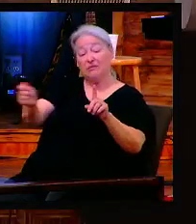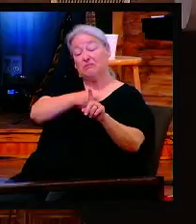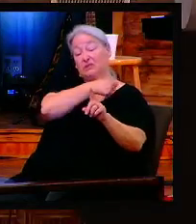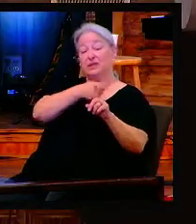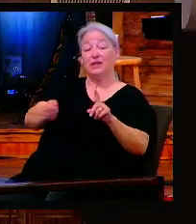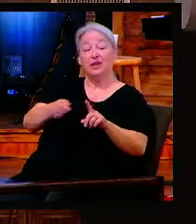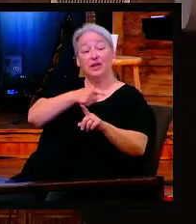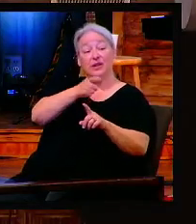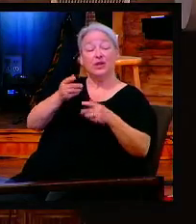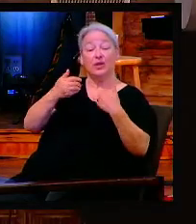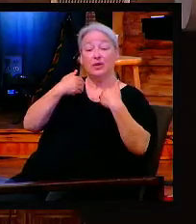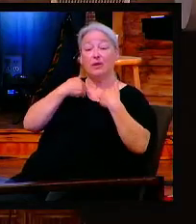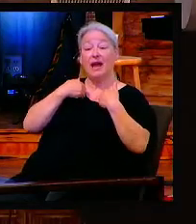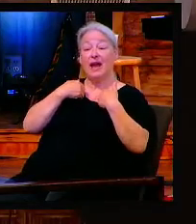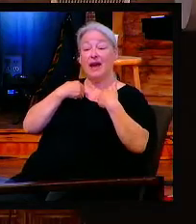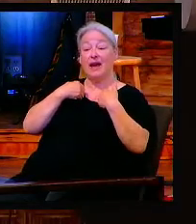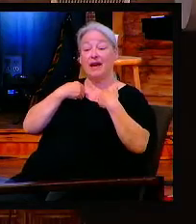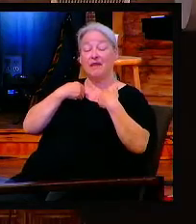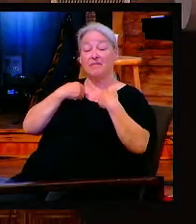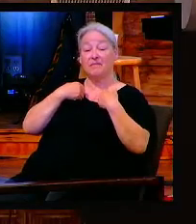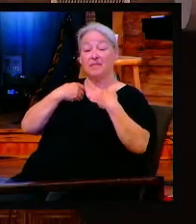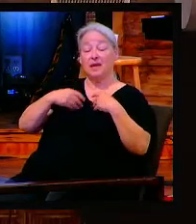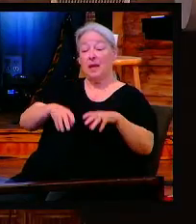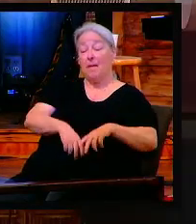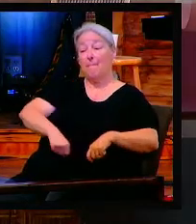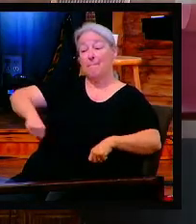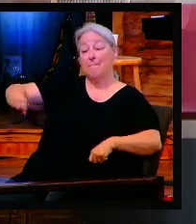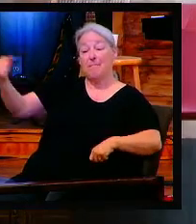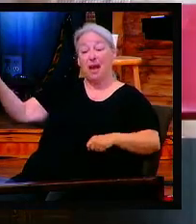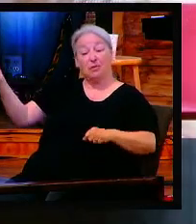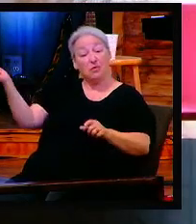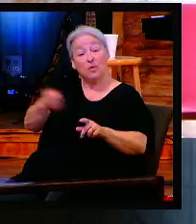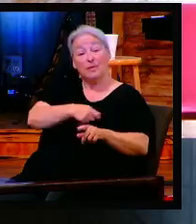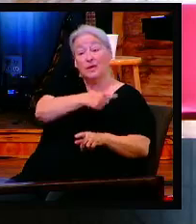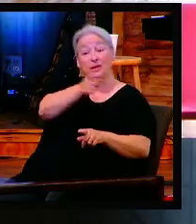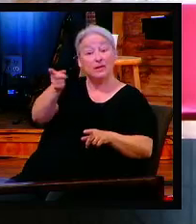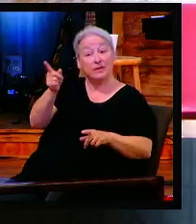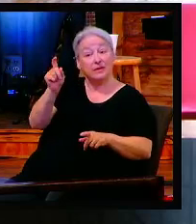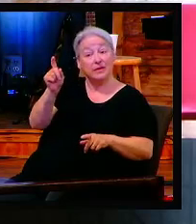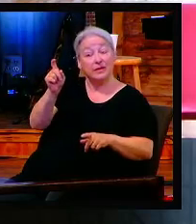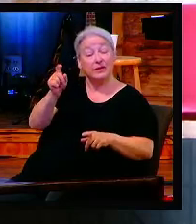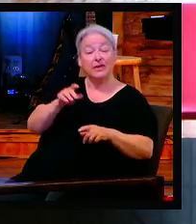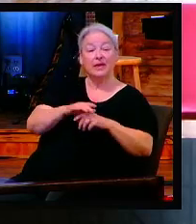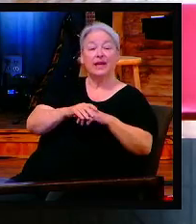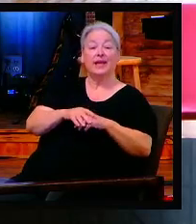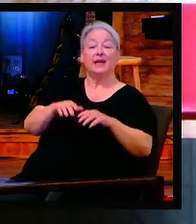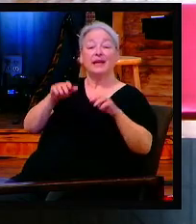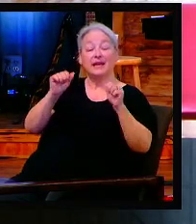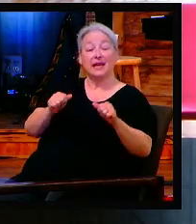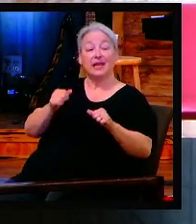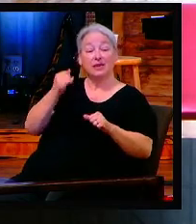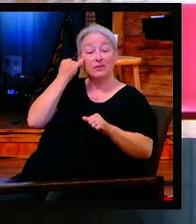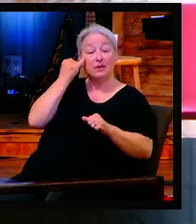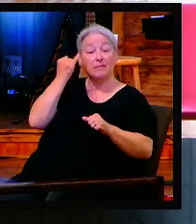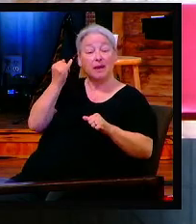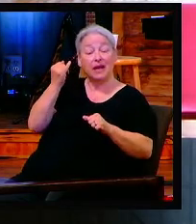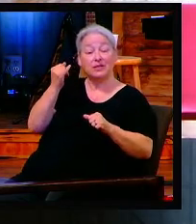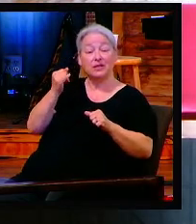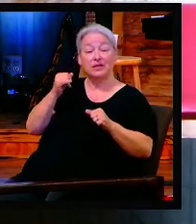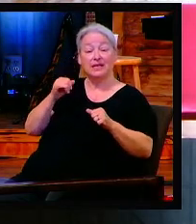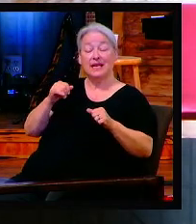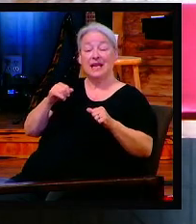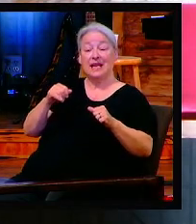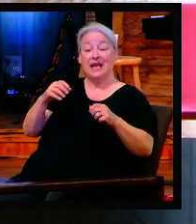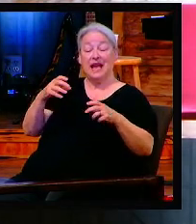And I'm not into child abuse. Obviously, I'm a pastor, but disciplines there. But can you imagine being whooped with a cat of nine tails that rips out